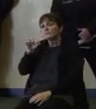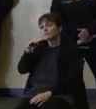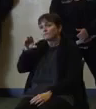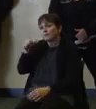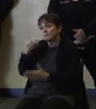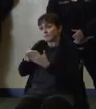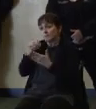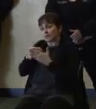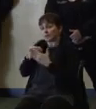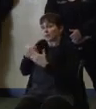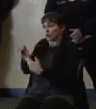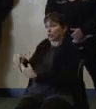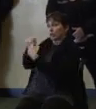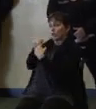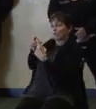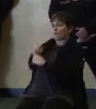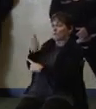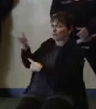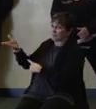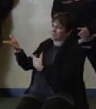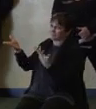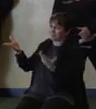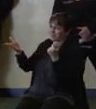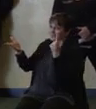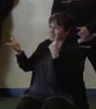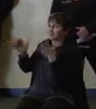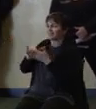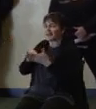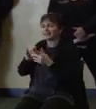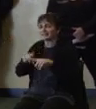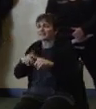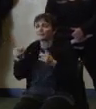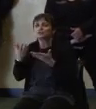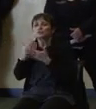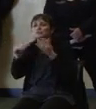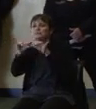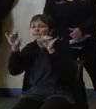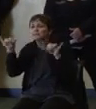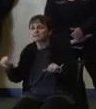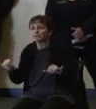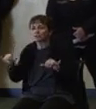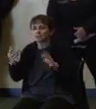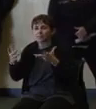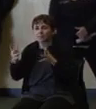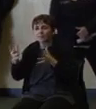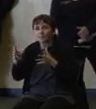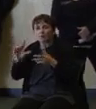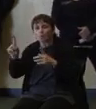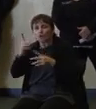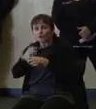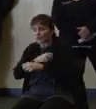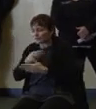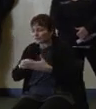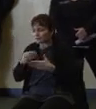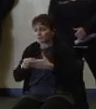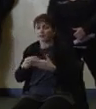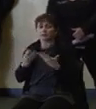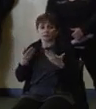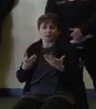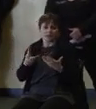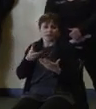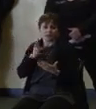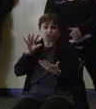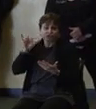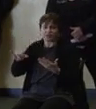That's a system, that's a whole new system, so there are system issues as an example when that happens. Aside from those big moments, this is